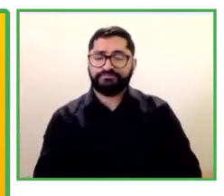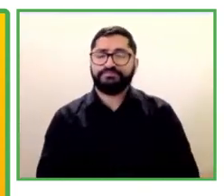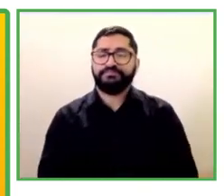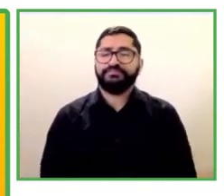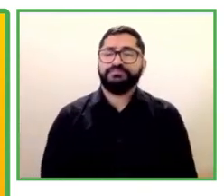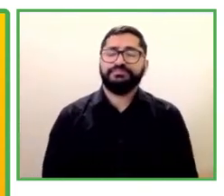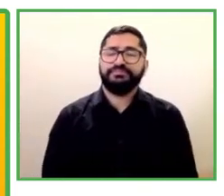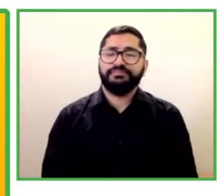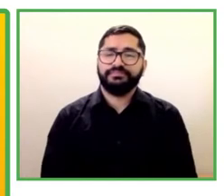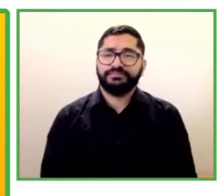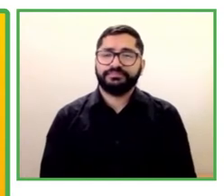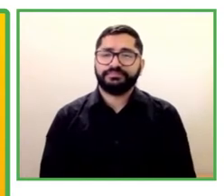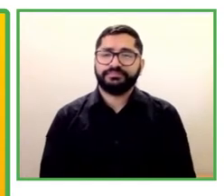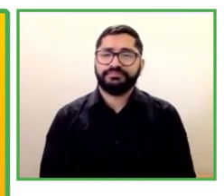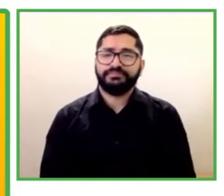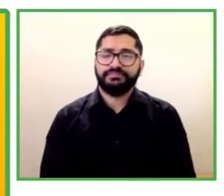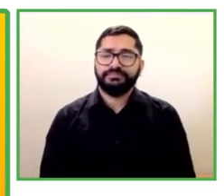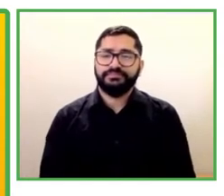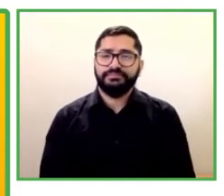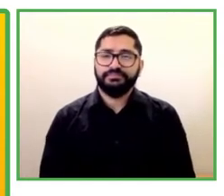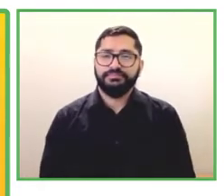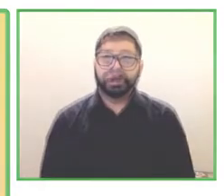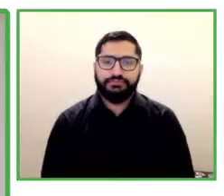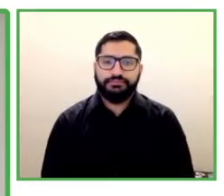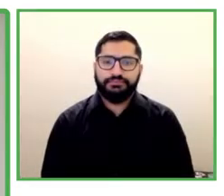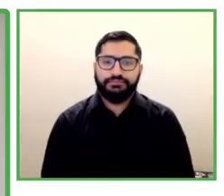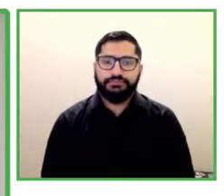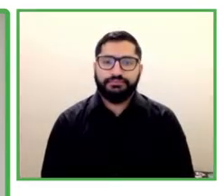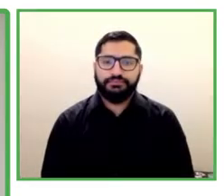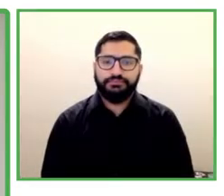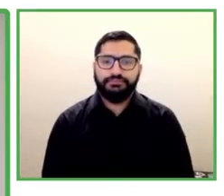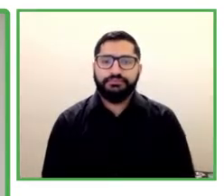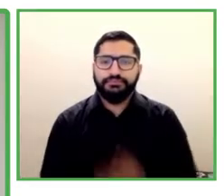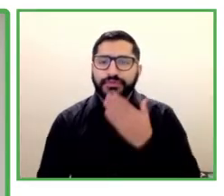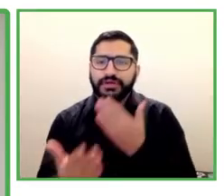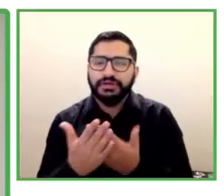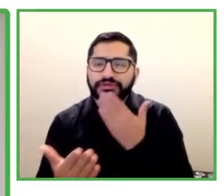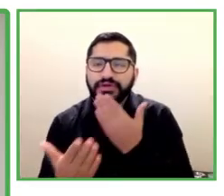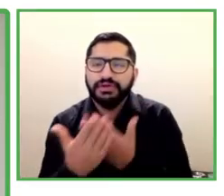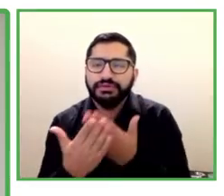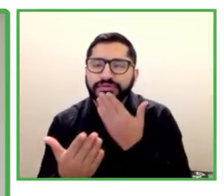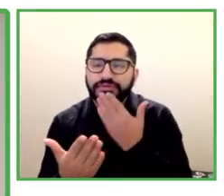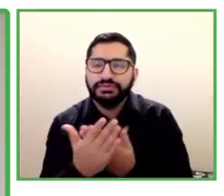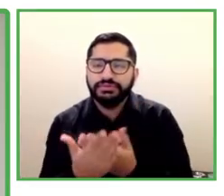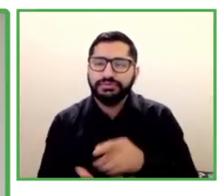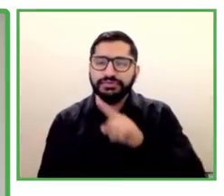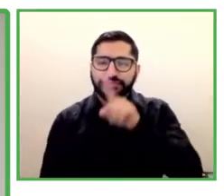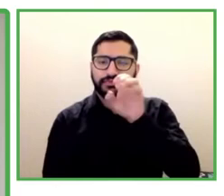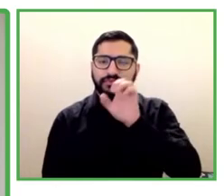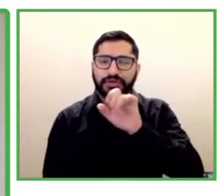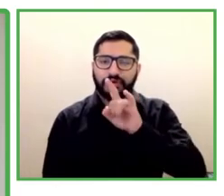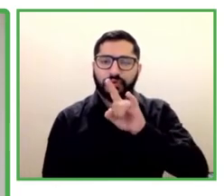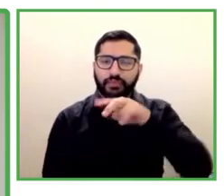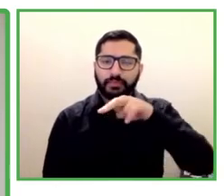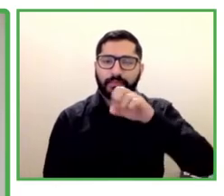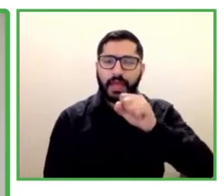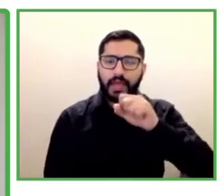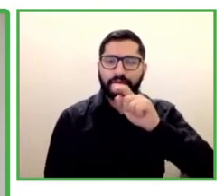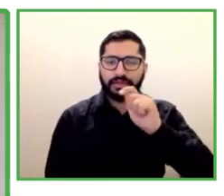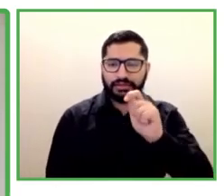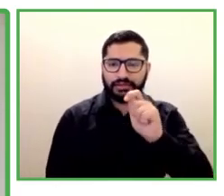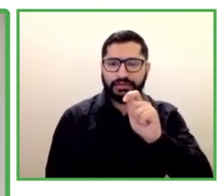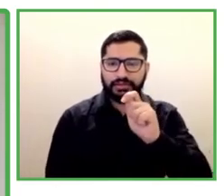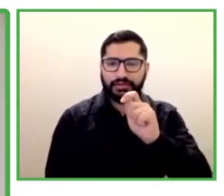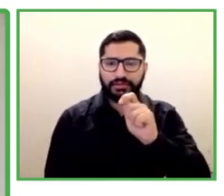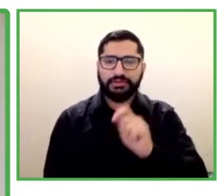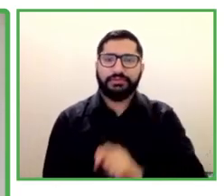Thank you very much, Seneid, for sharing your experience with us, which I think illustrates very nicely the power of